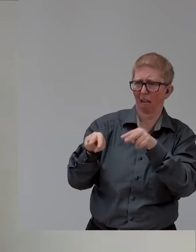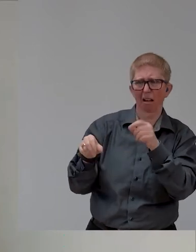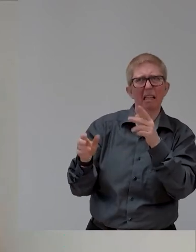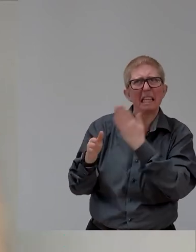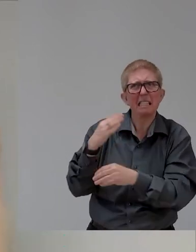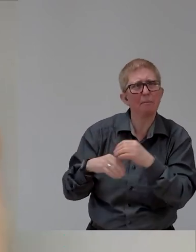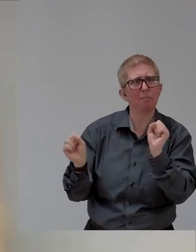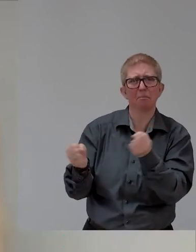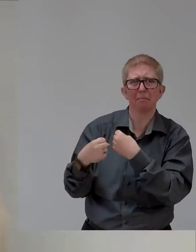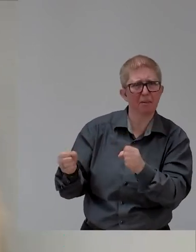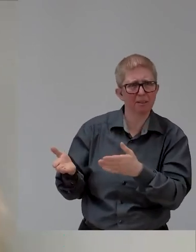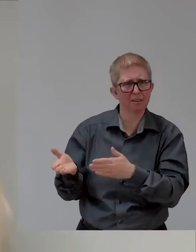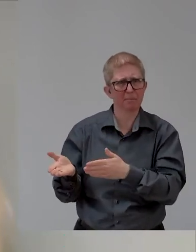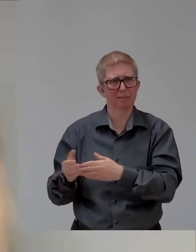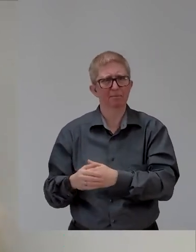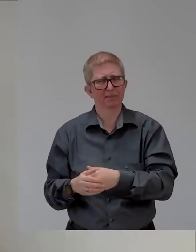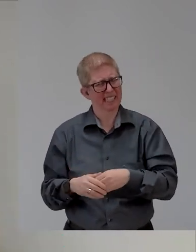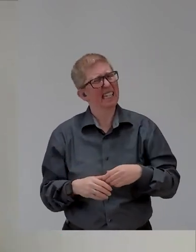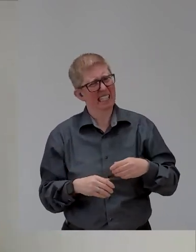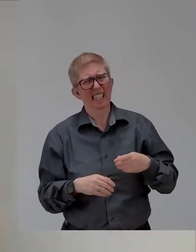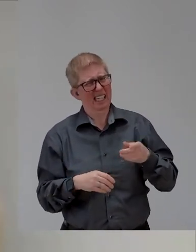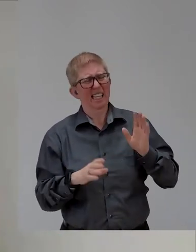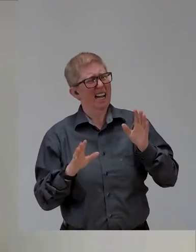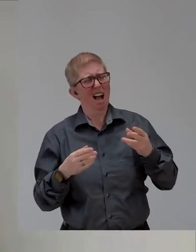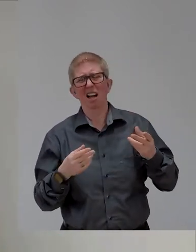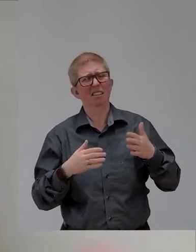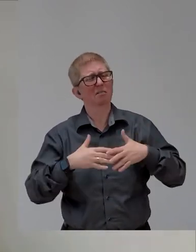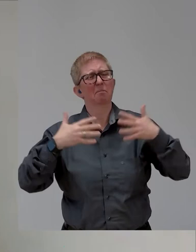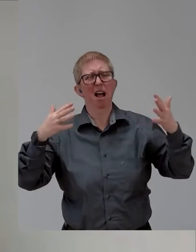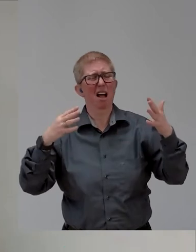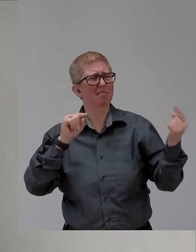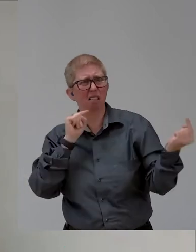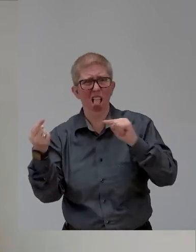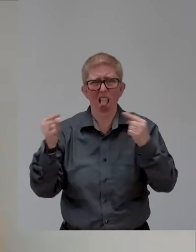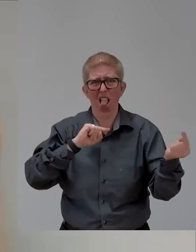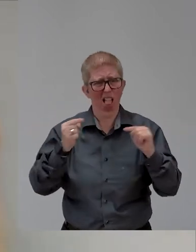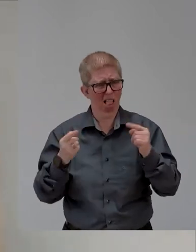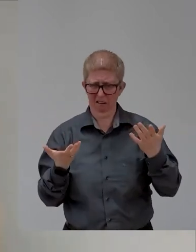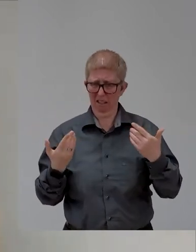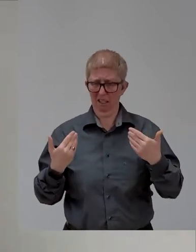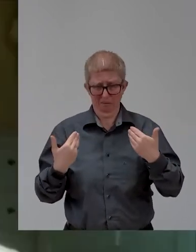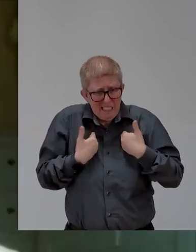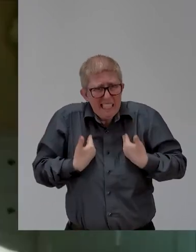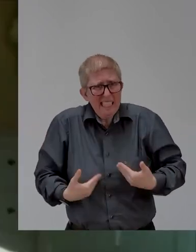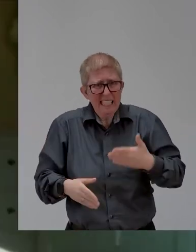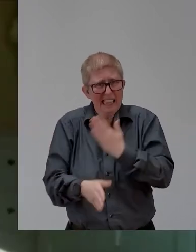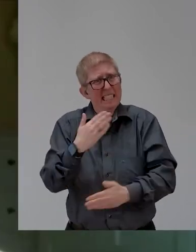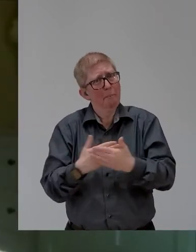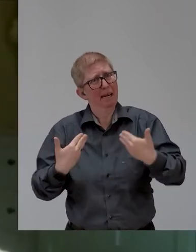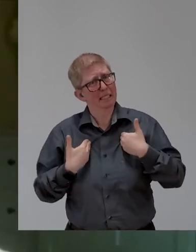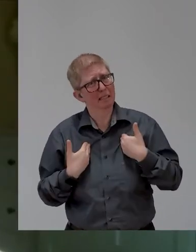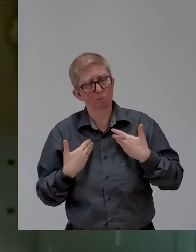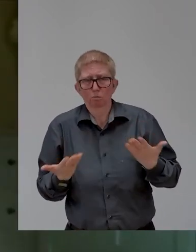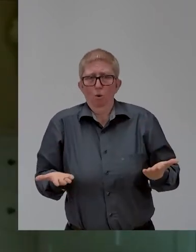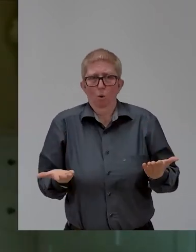about that anyway. You know, we have a disability, we have an impairment, but like, yeah, it's part of who I am. It's not who I am. Well, that's right. But